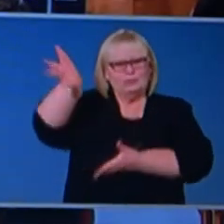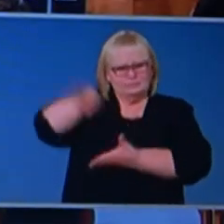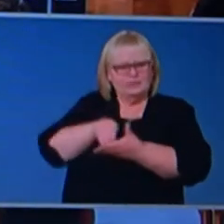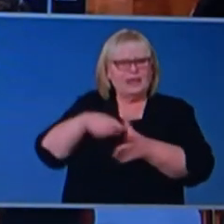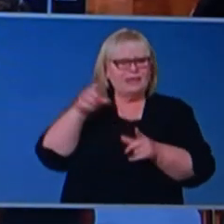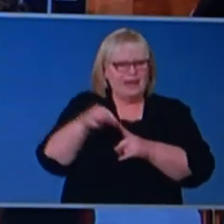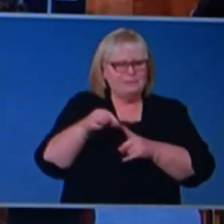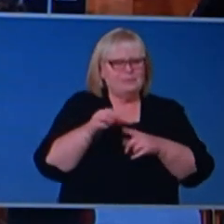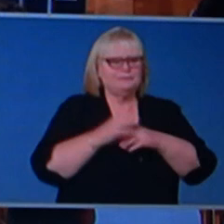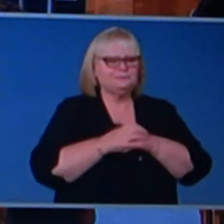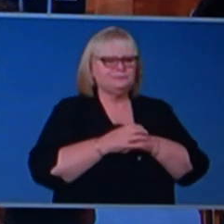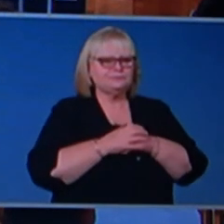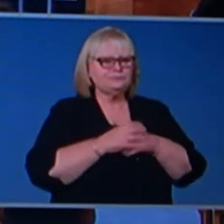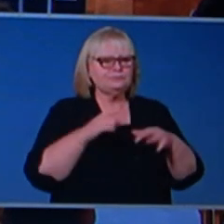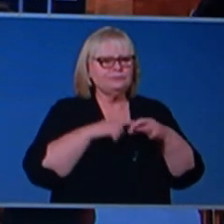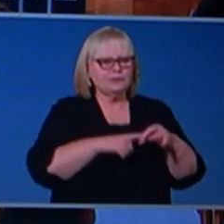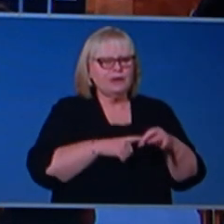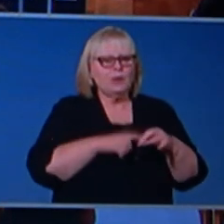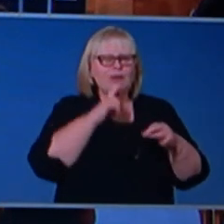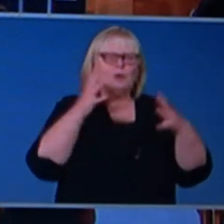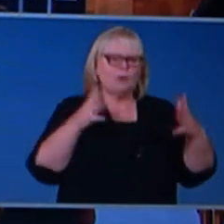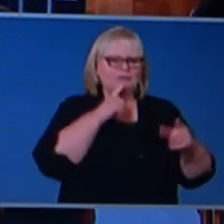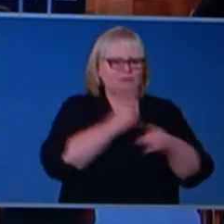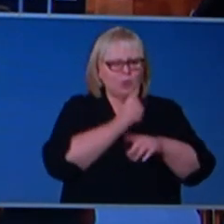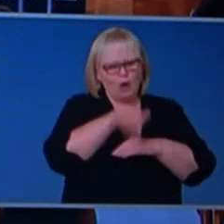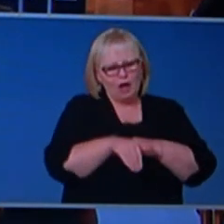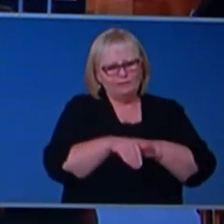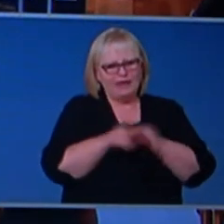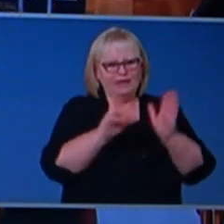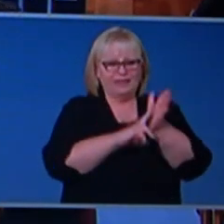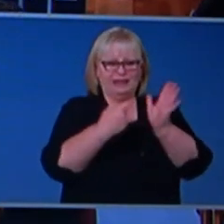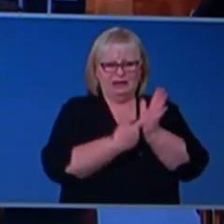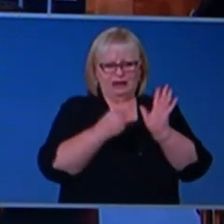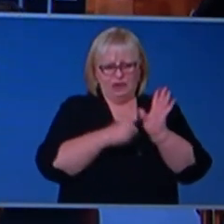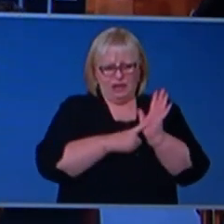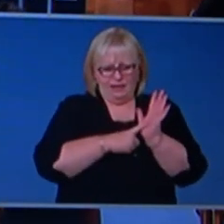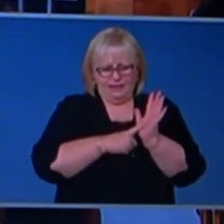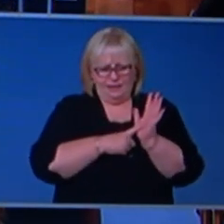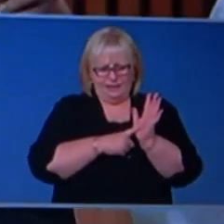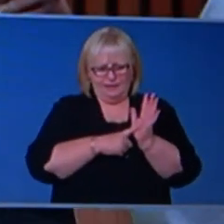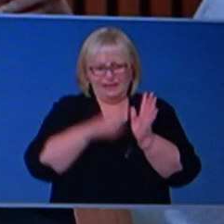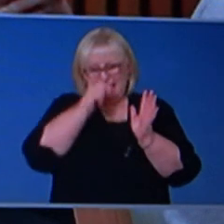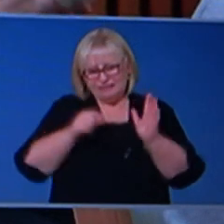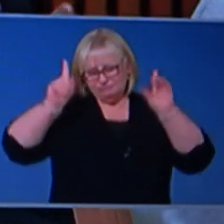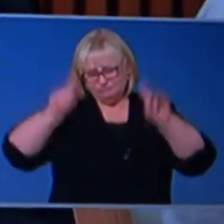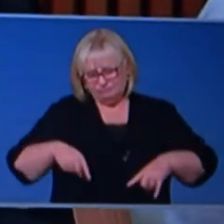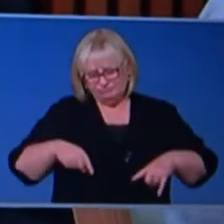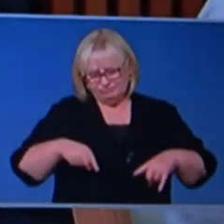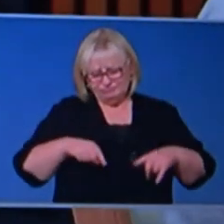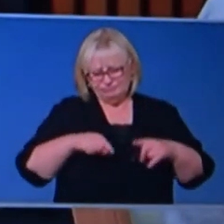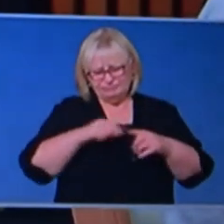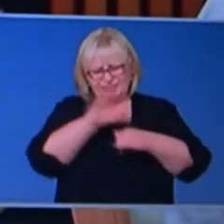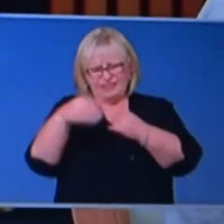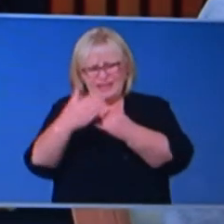Uh, PM, there's a lot of speculation about whether the NRL can, uh, begin its season at the end of May,